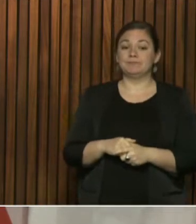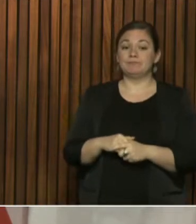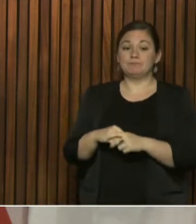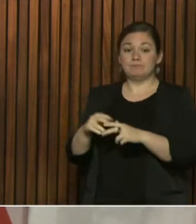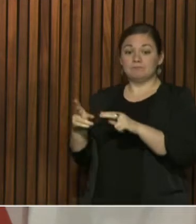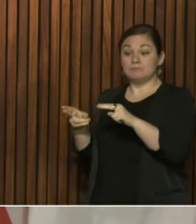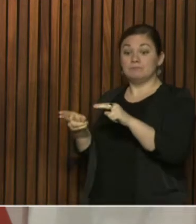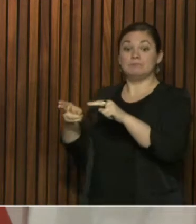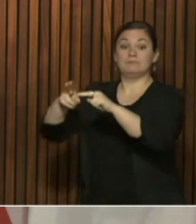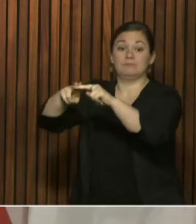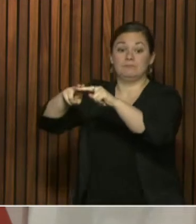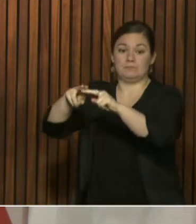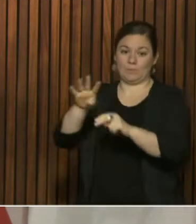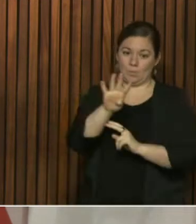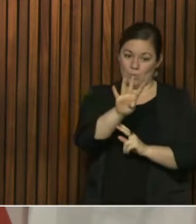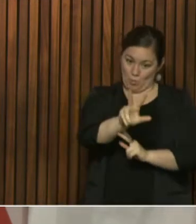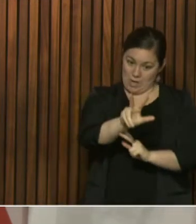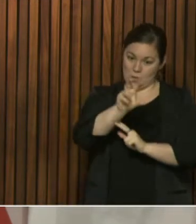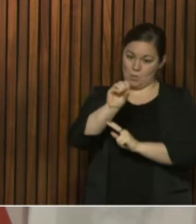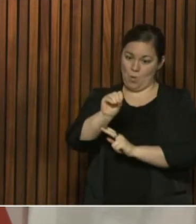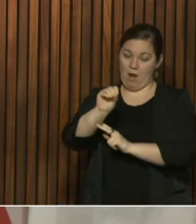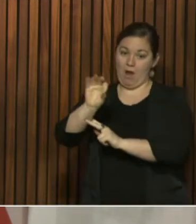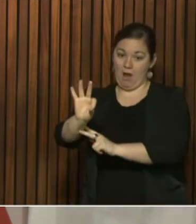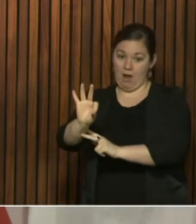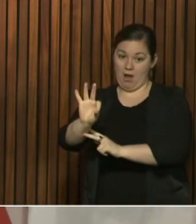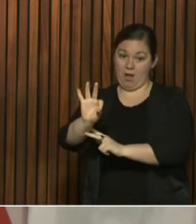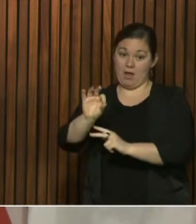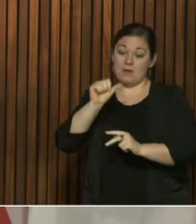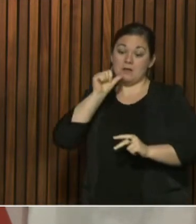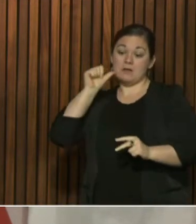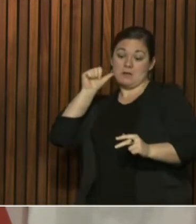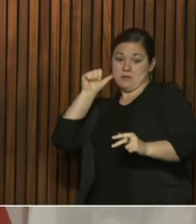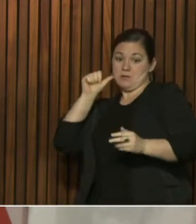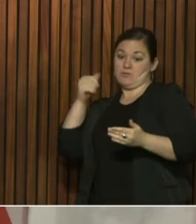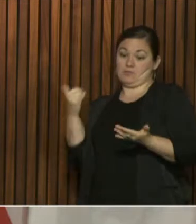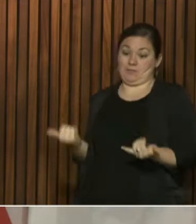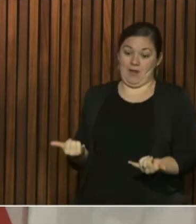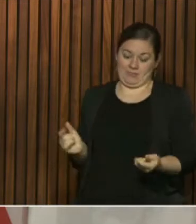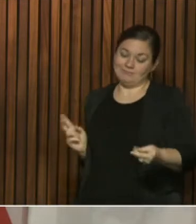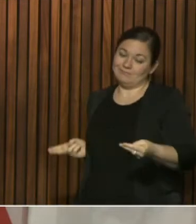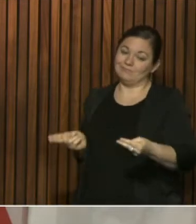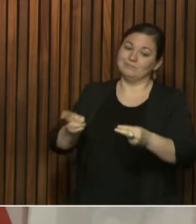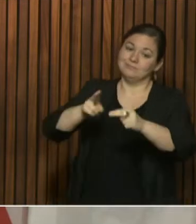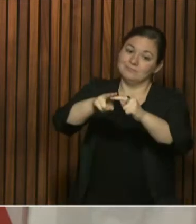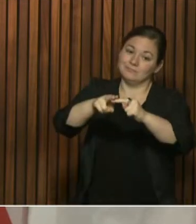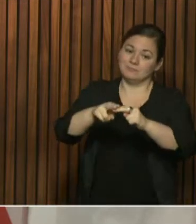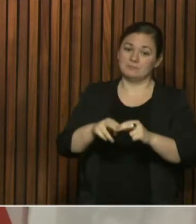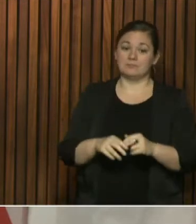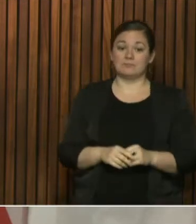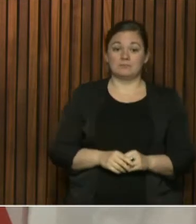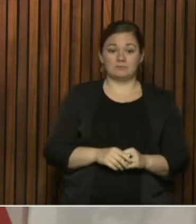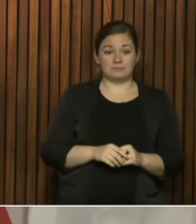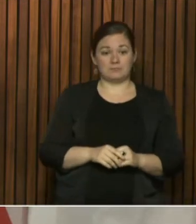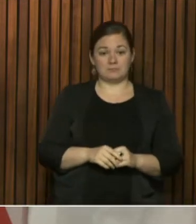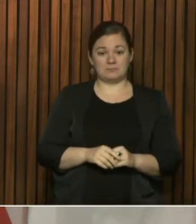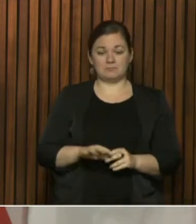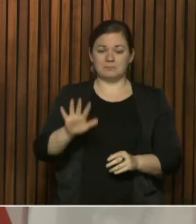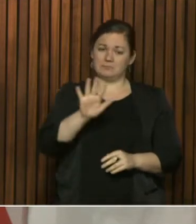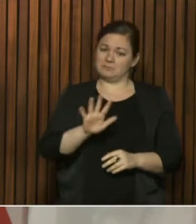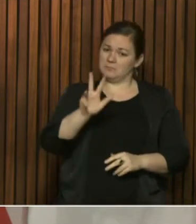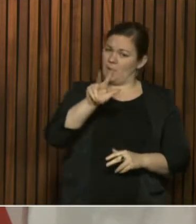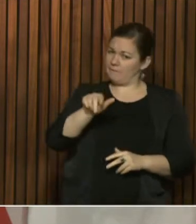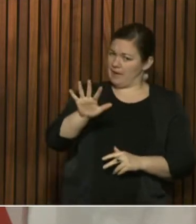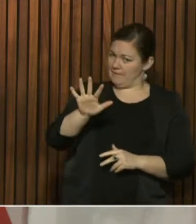309 from the previous day. About 35% of the cases are in people 60 years of age